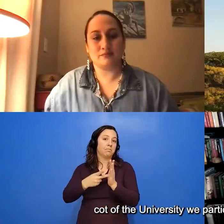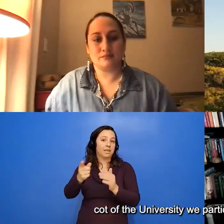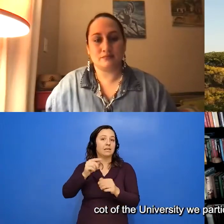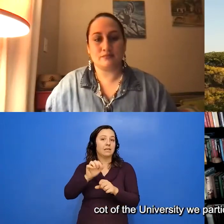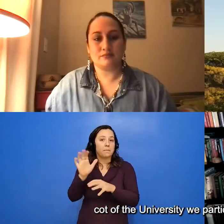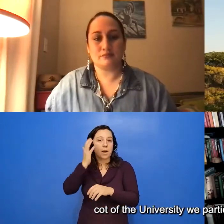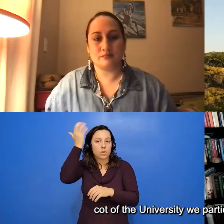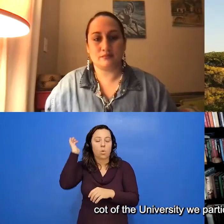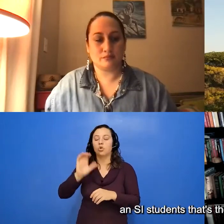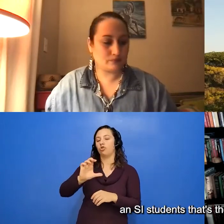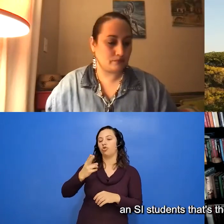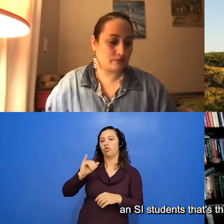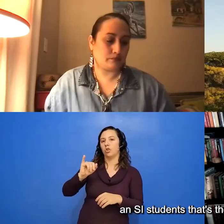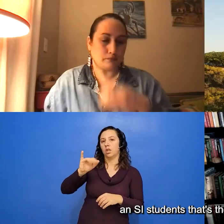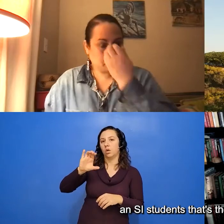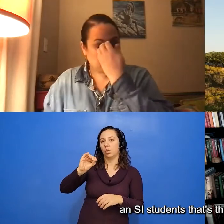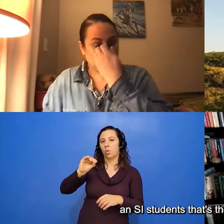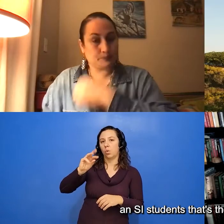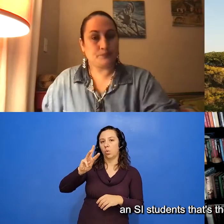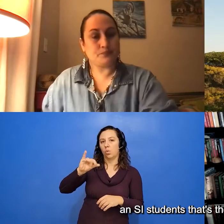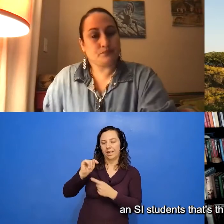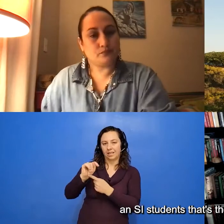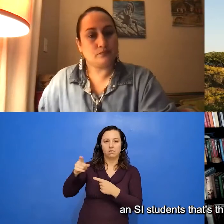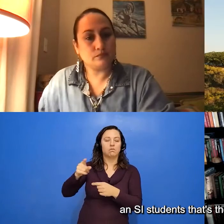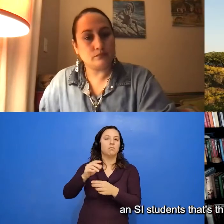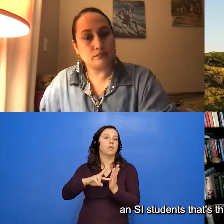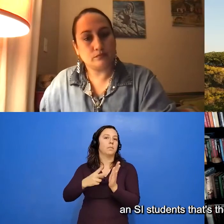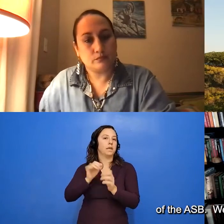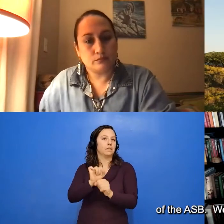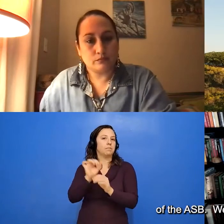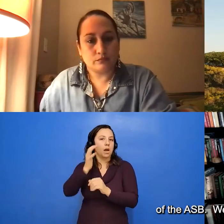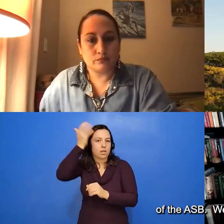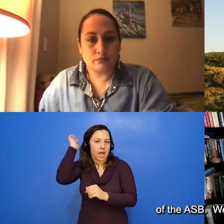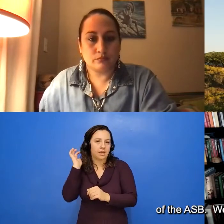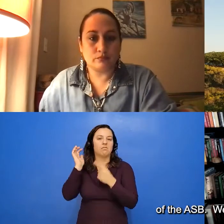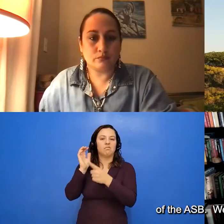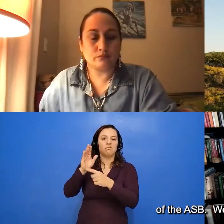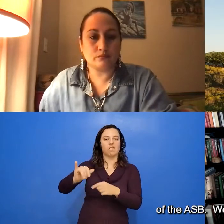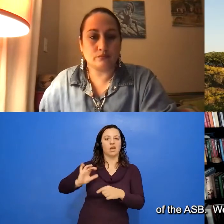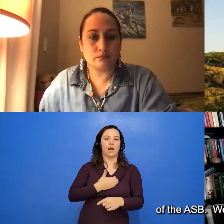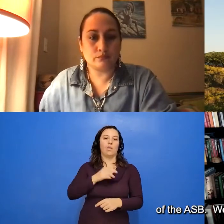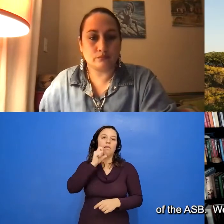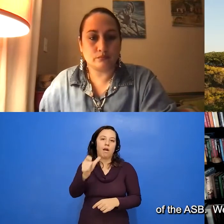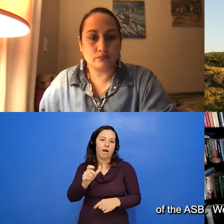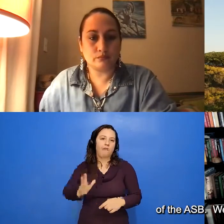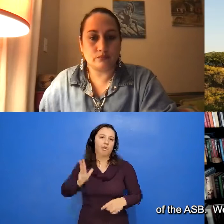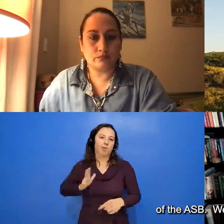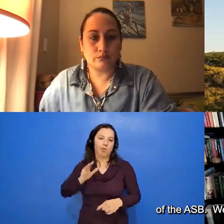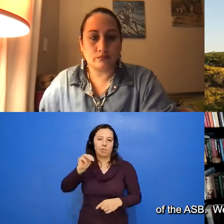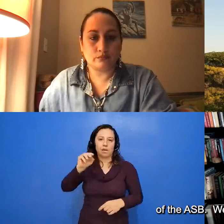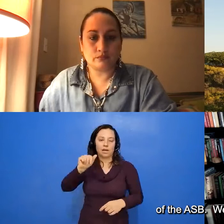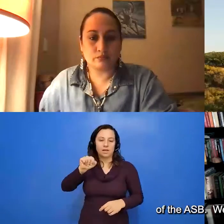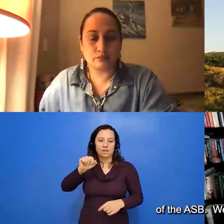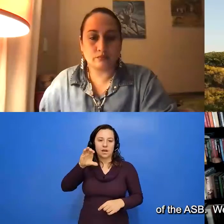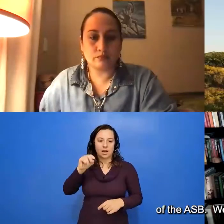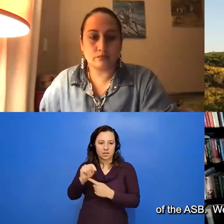Tukwut talks, which are ASI students. That's the official name of the ASB. We have Tukwut